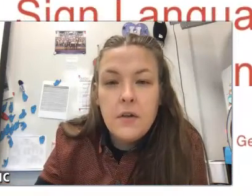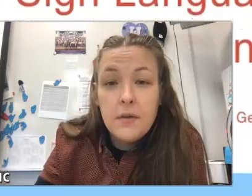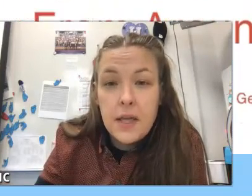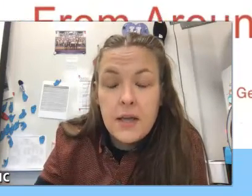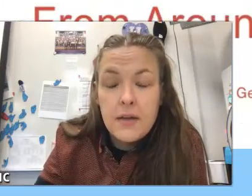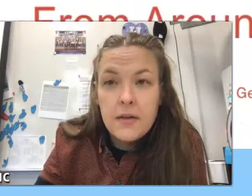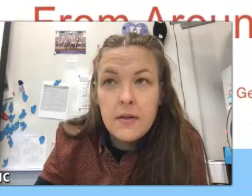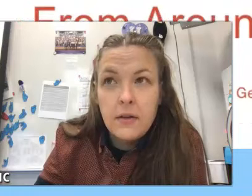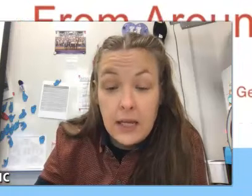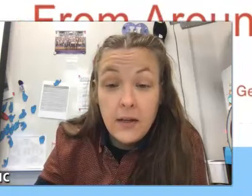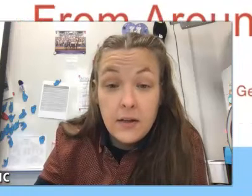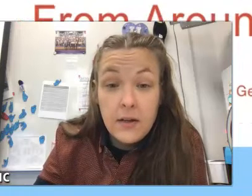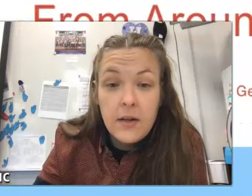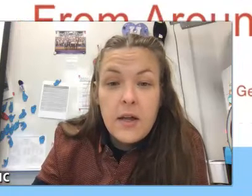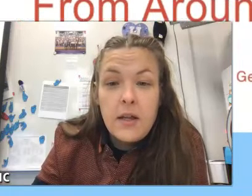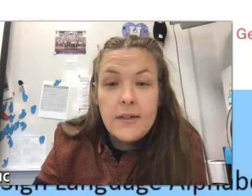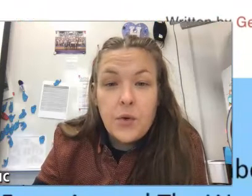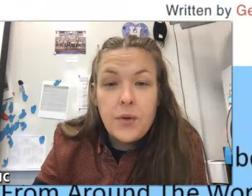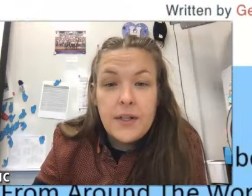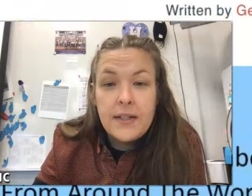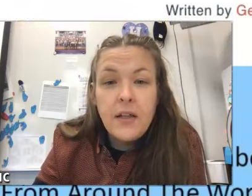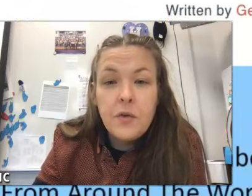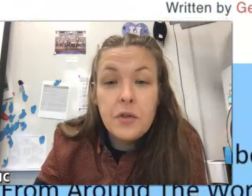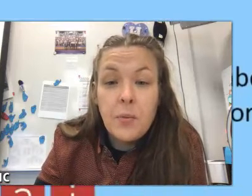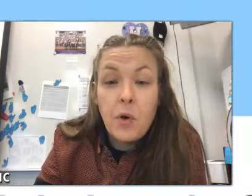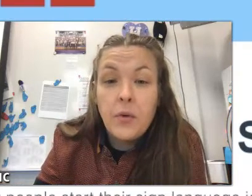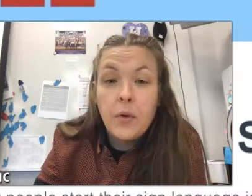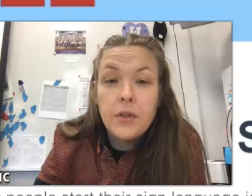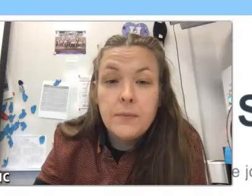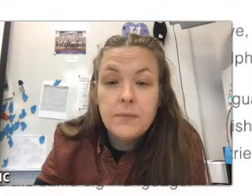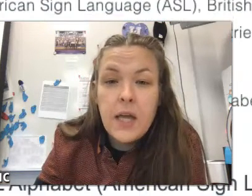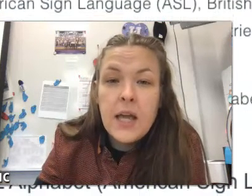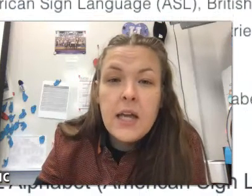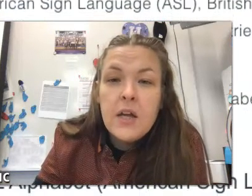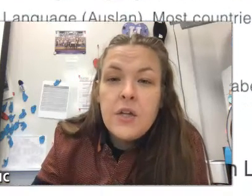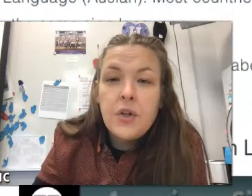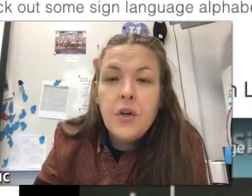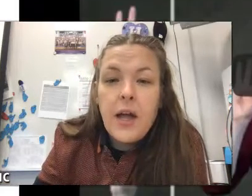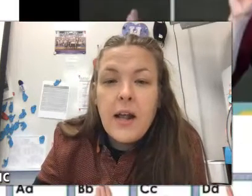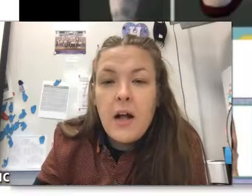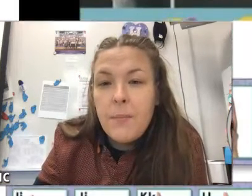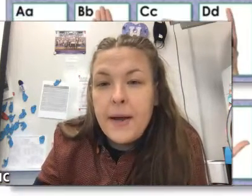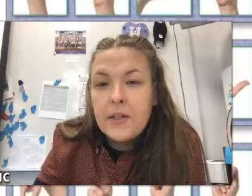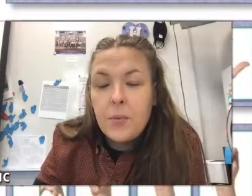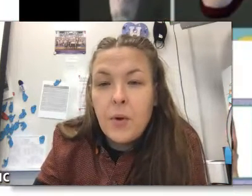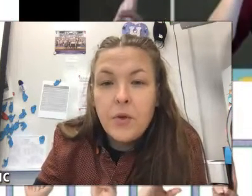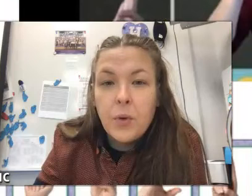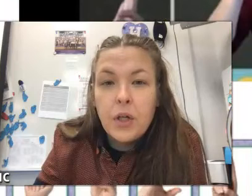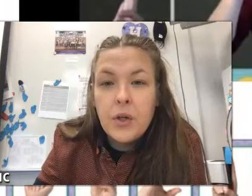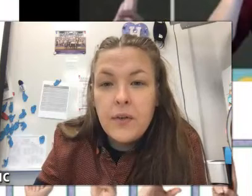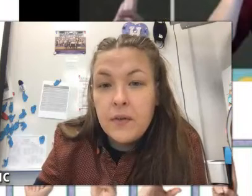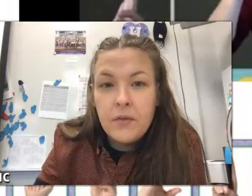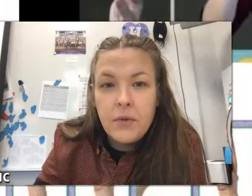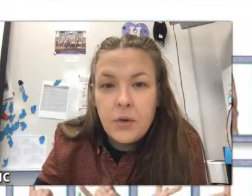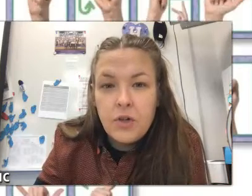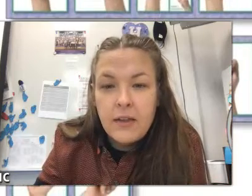the link, it's going to say sign languages from around the world. Okay, you can look at alphabets from around the